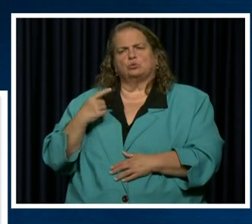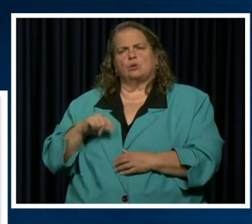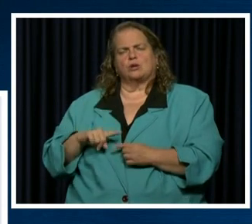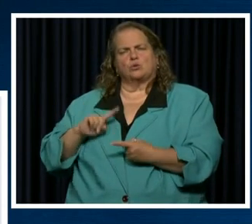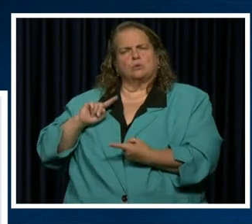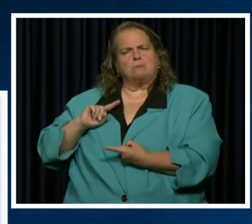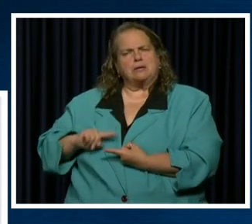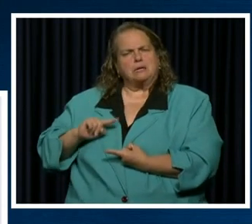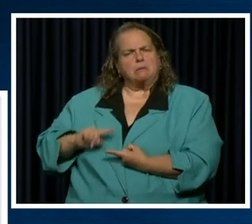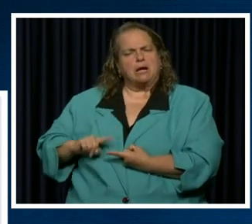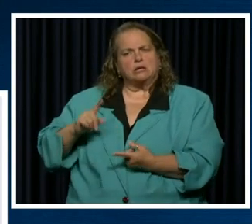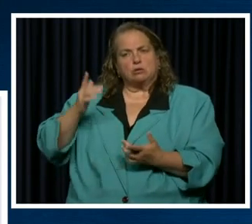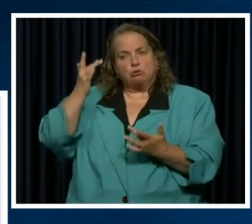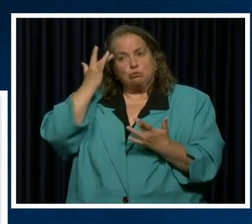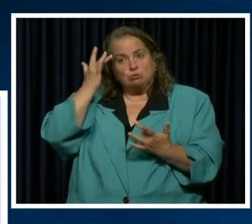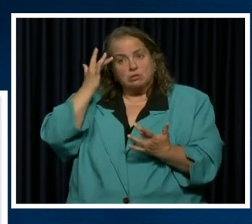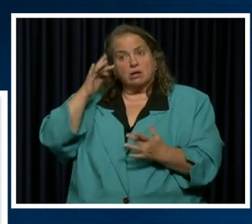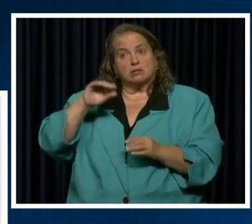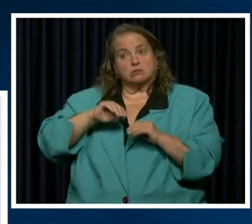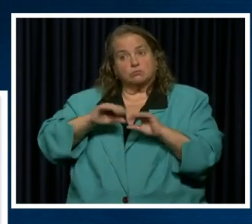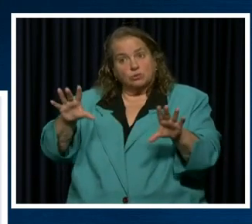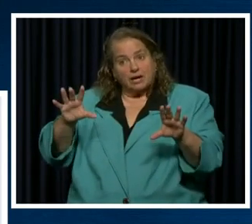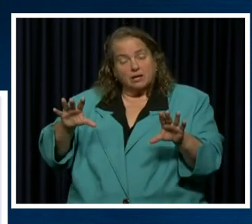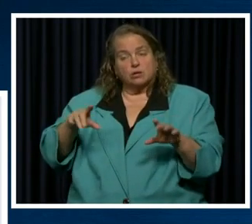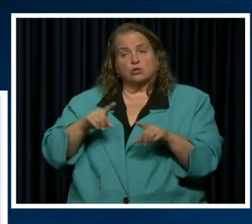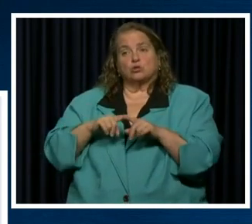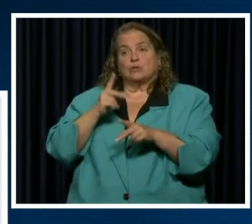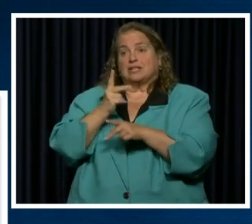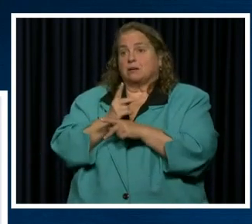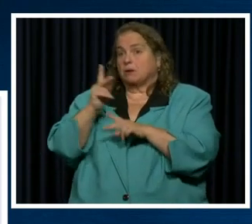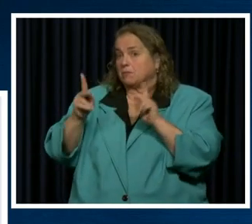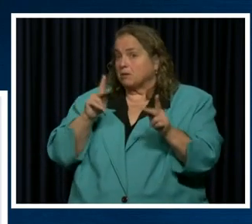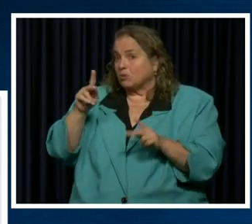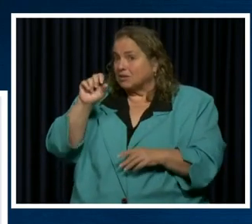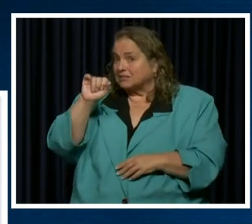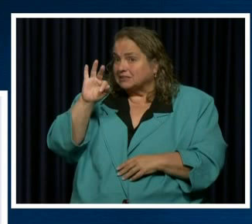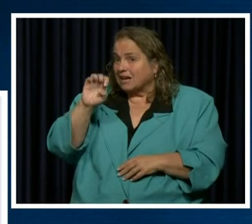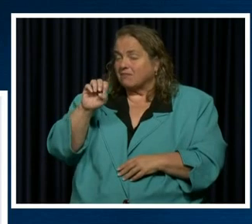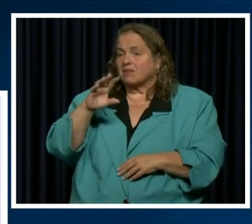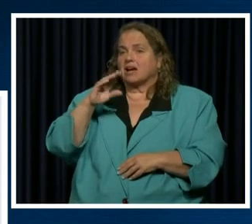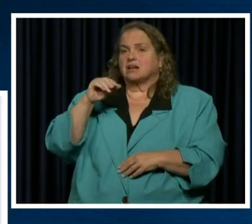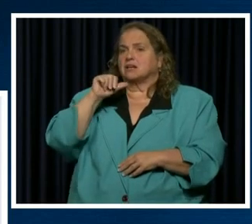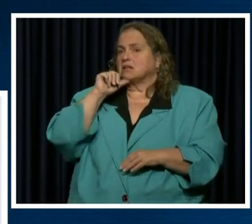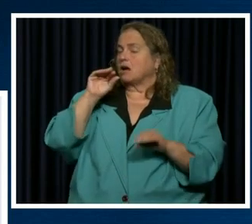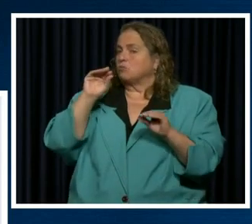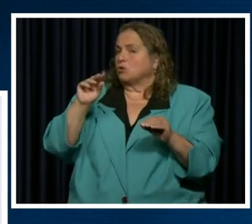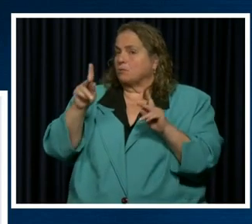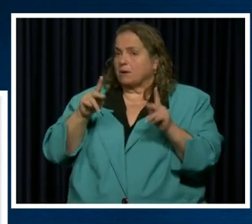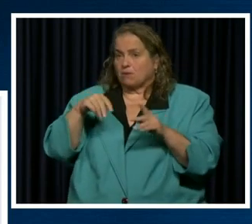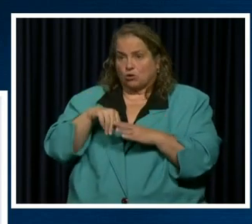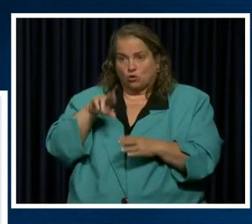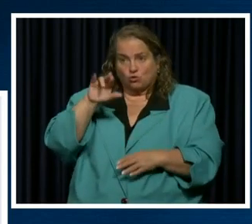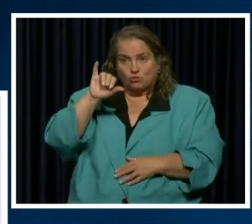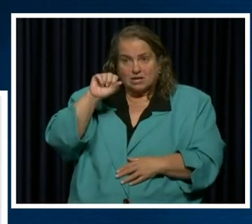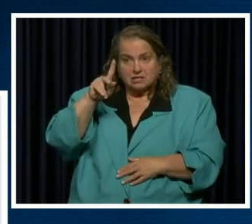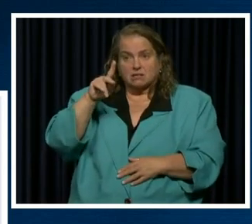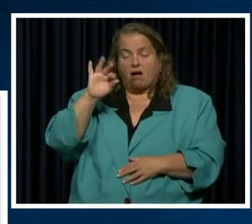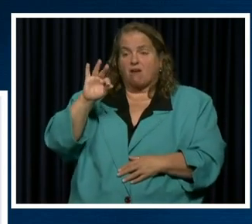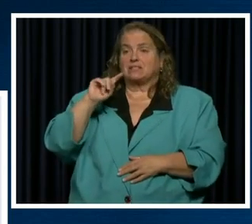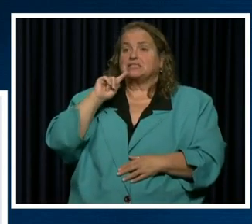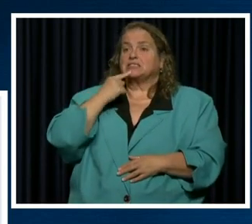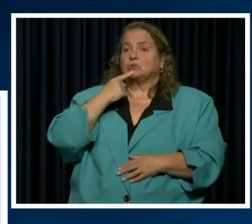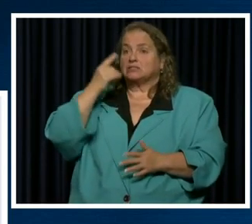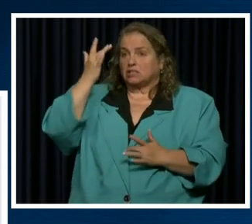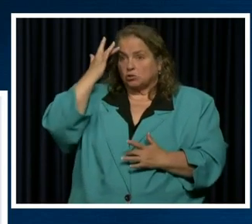being spread from people to people and in order to keep people safe and not place people in risk of serious illness or even death.